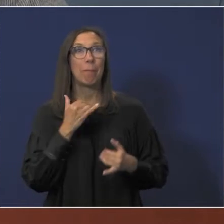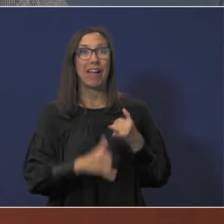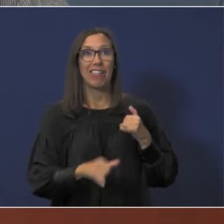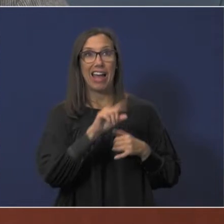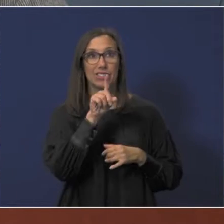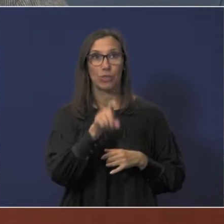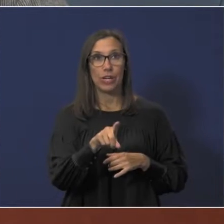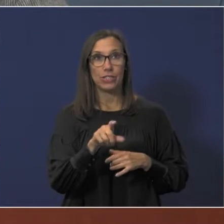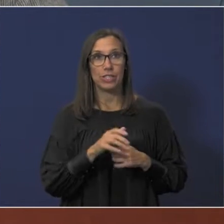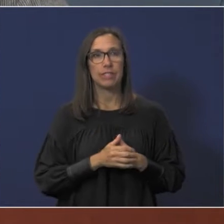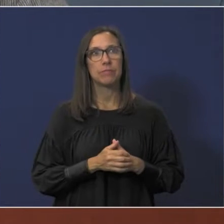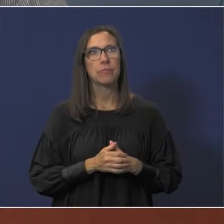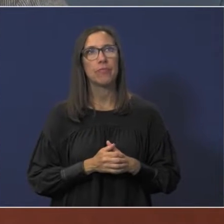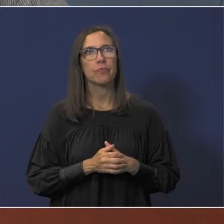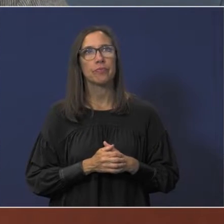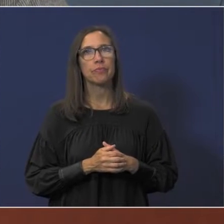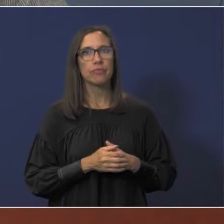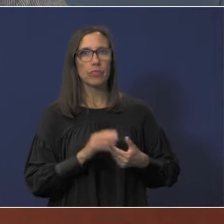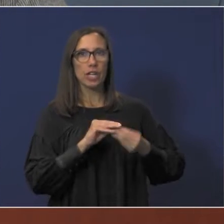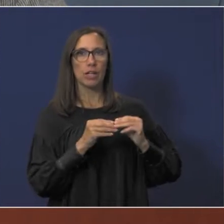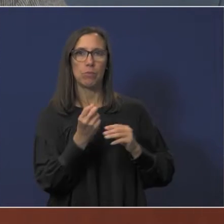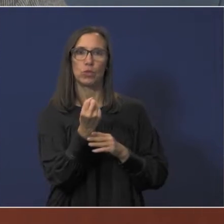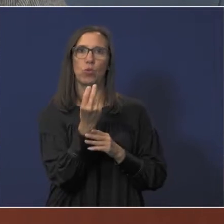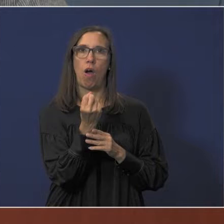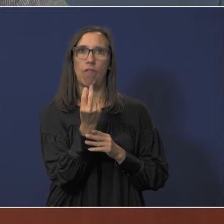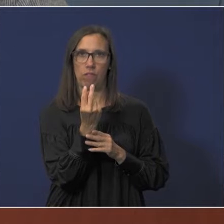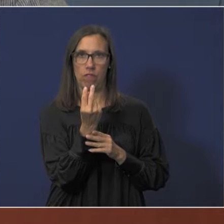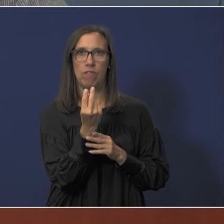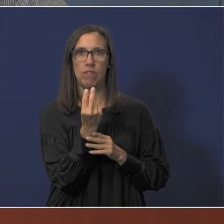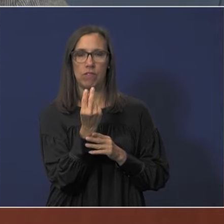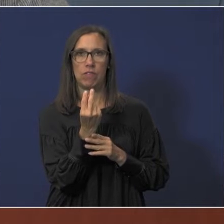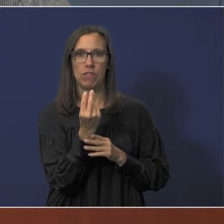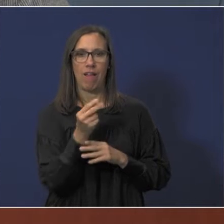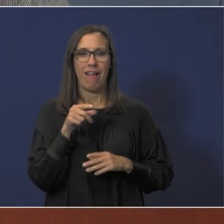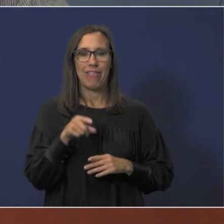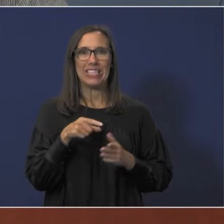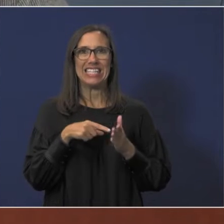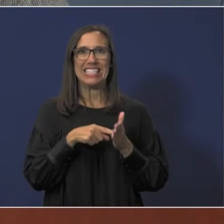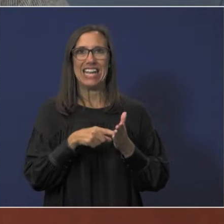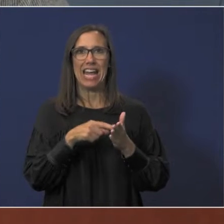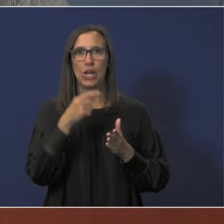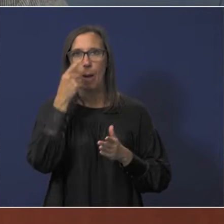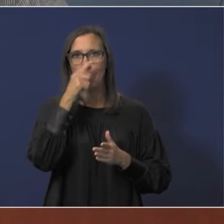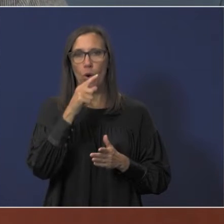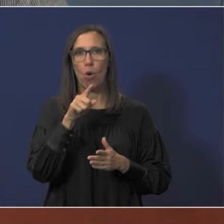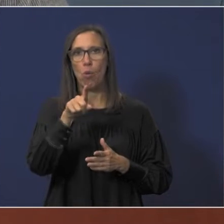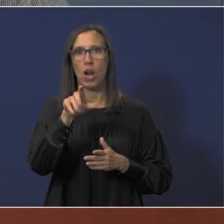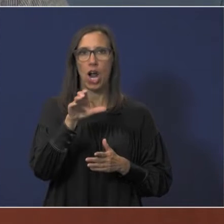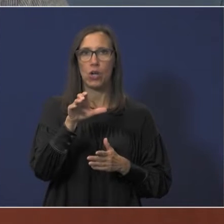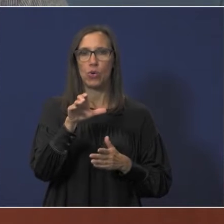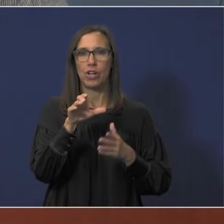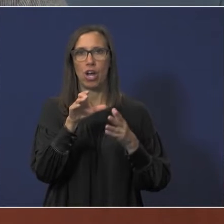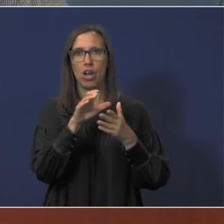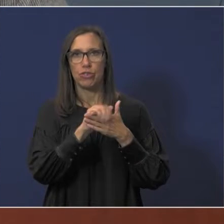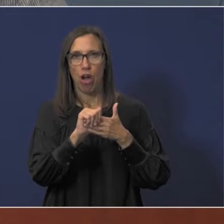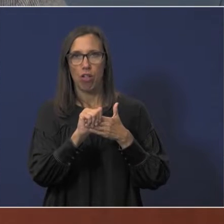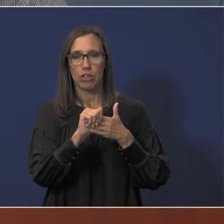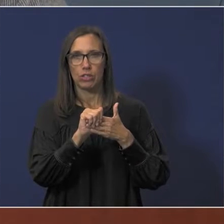on indicator number 12. And this is debt per $100 of assessed value